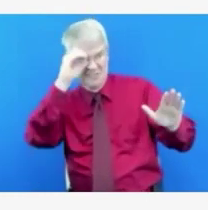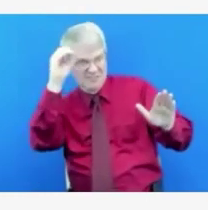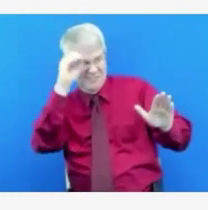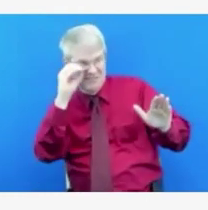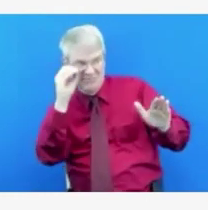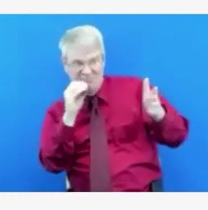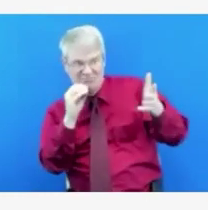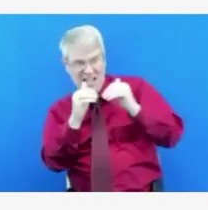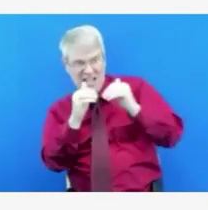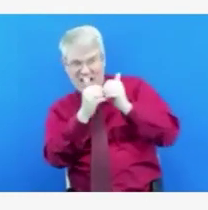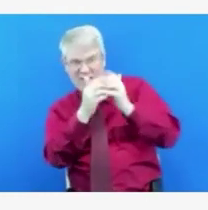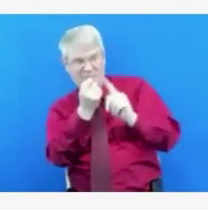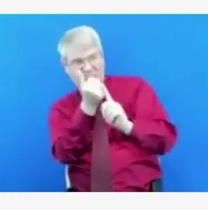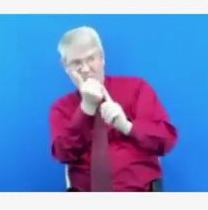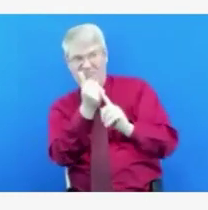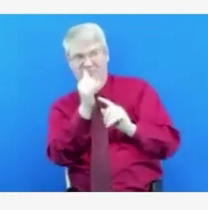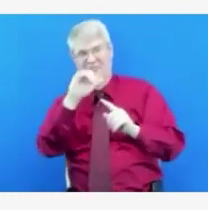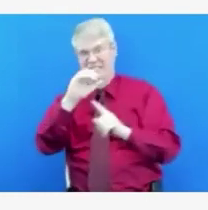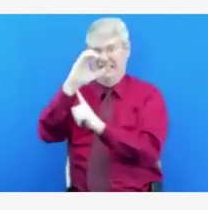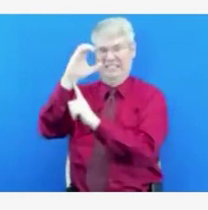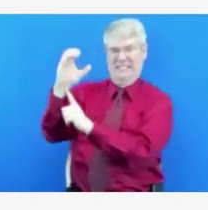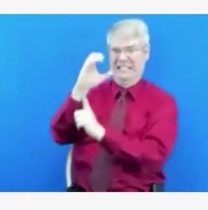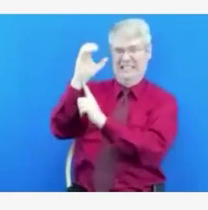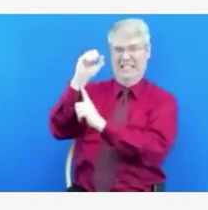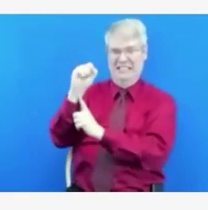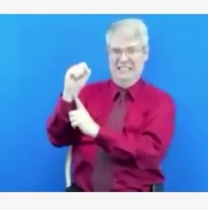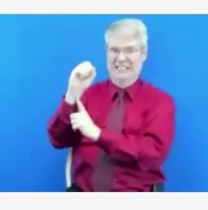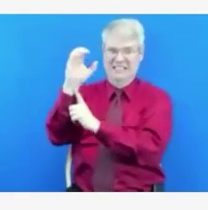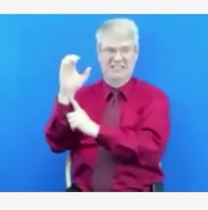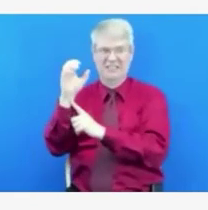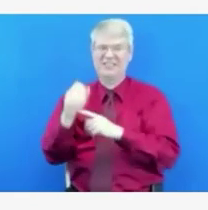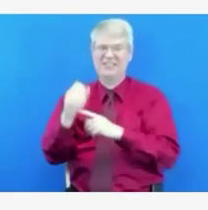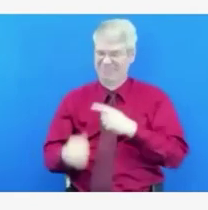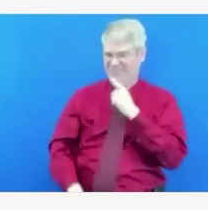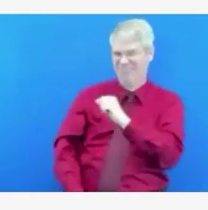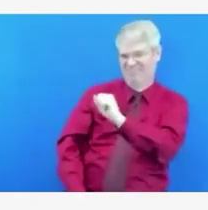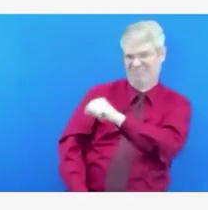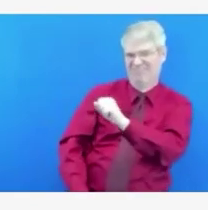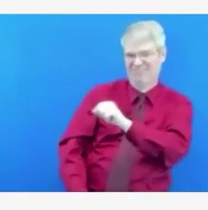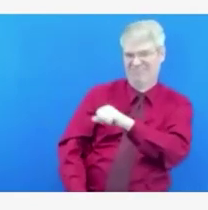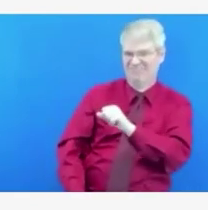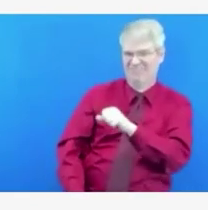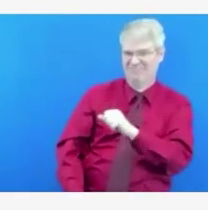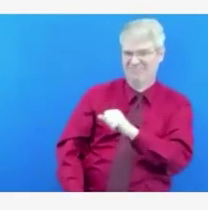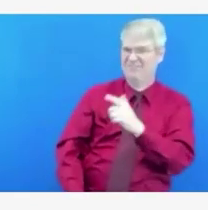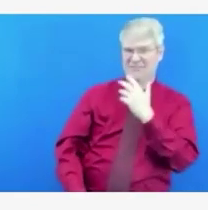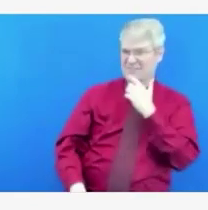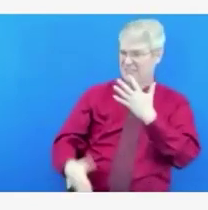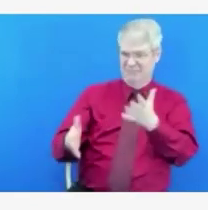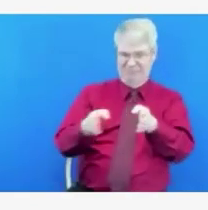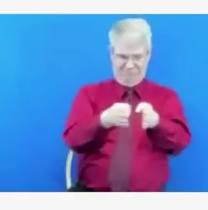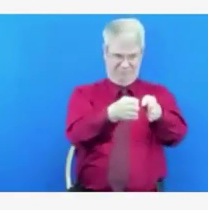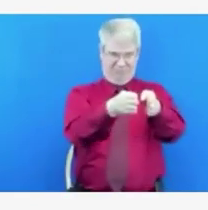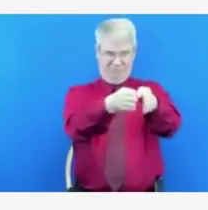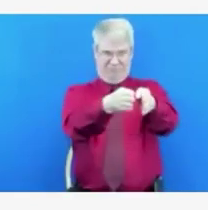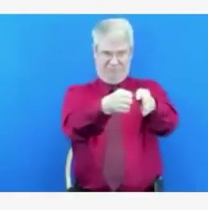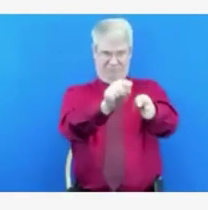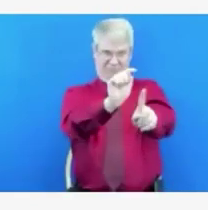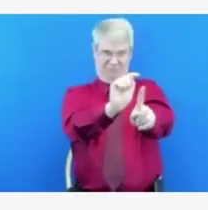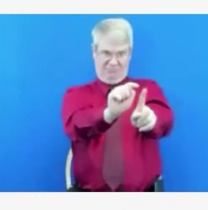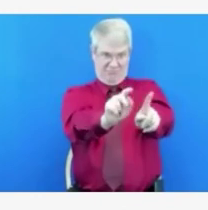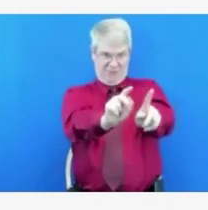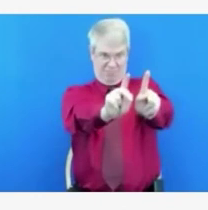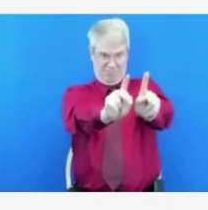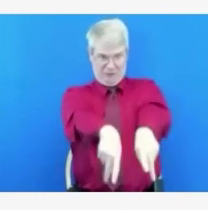patient. Can we take care of that patient the way that we used to? And when we are able to do that, then we'll be out of crisis standards of care,